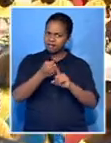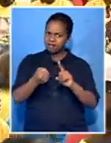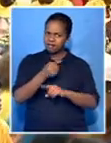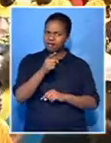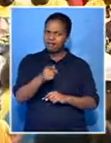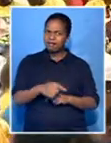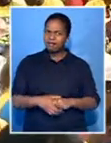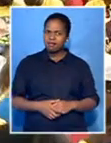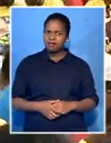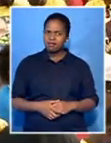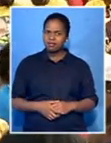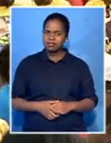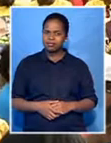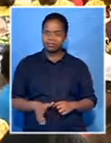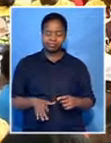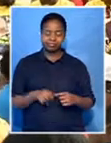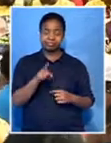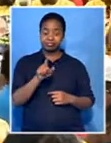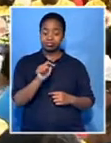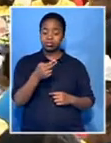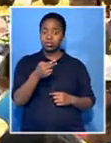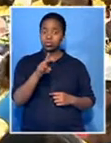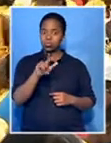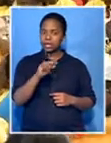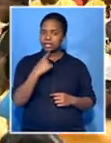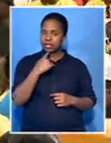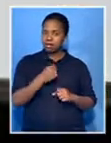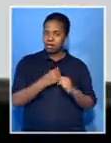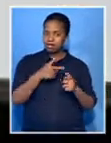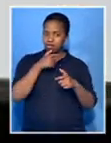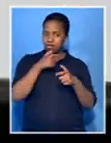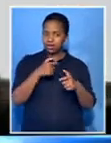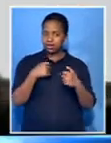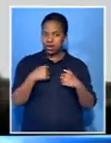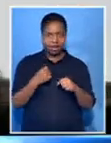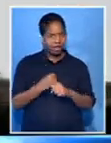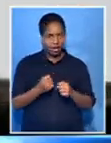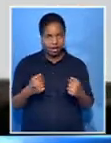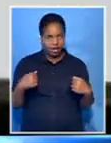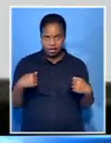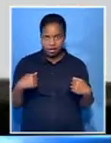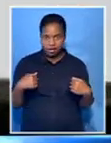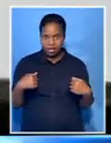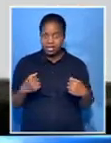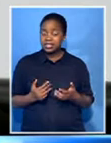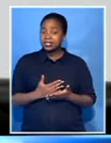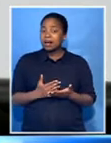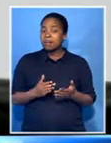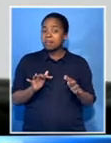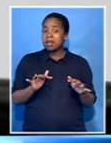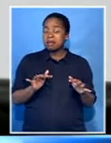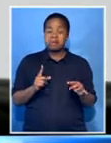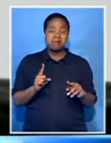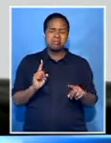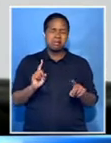women. The public protector has denied making the comments. Some people who rushed to the